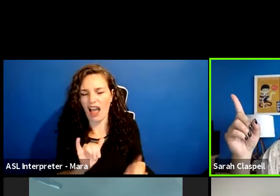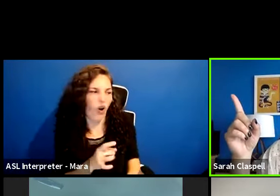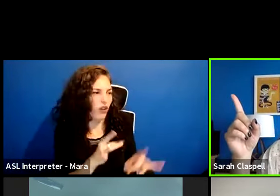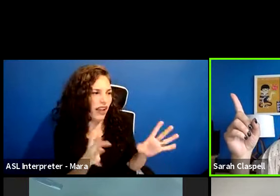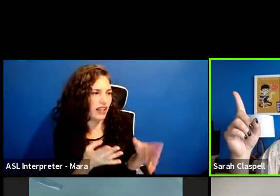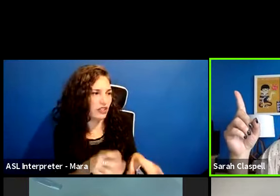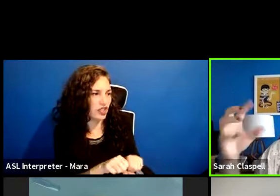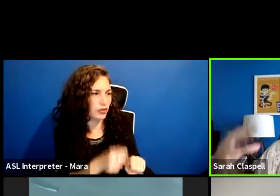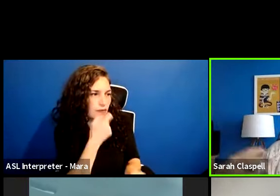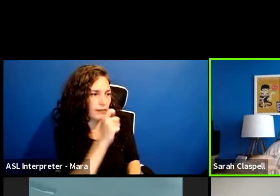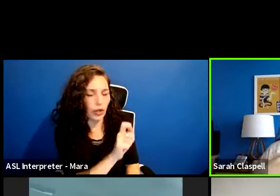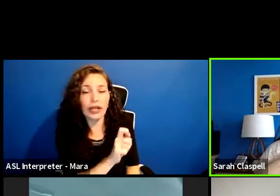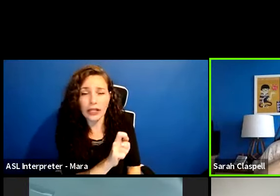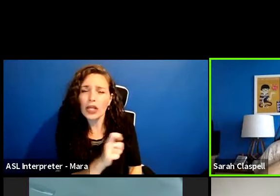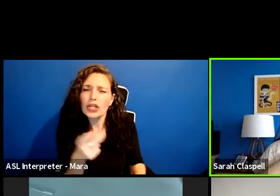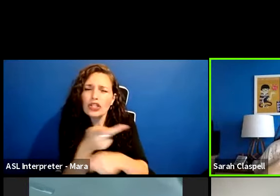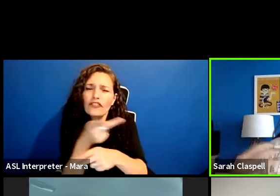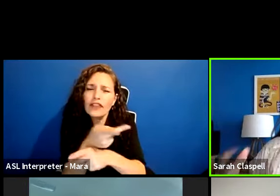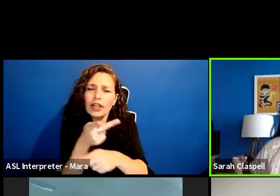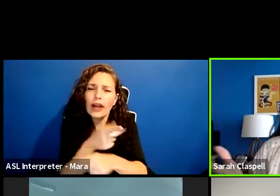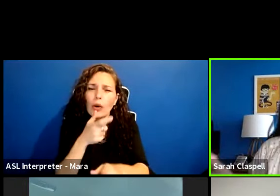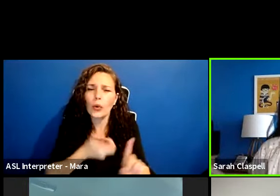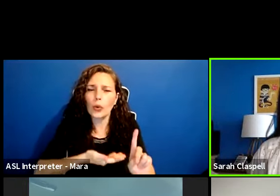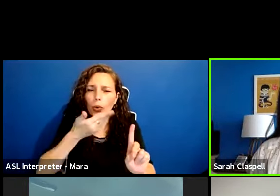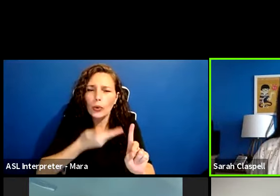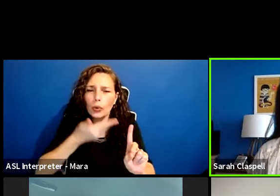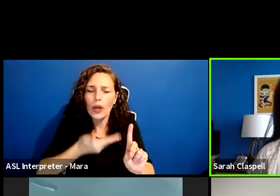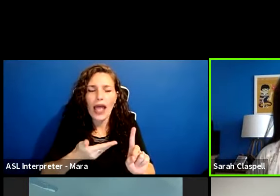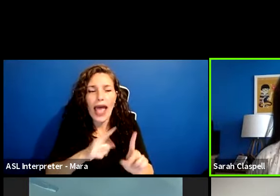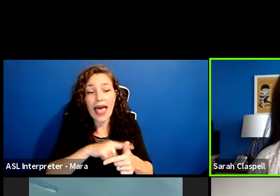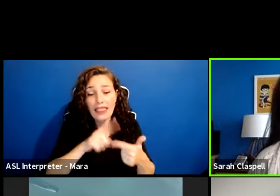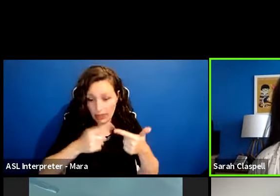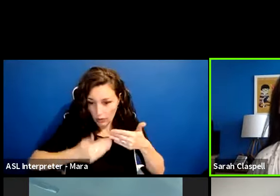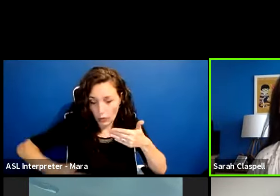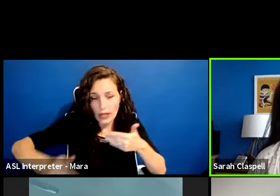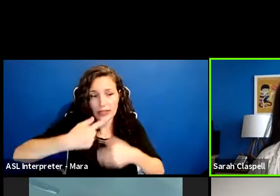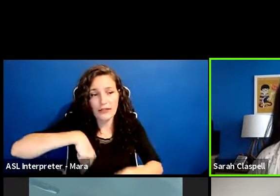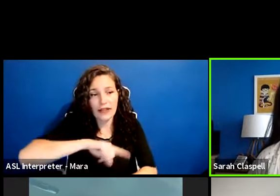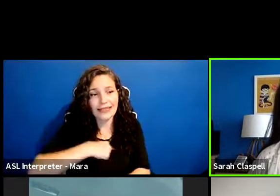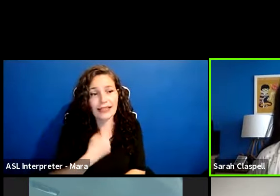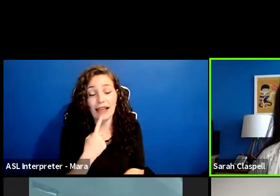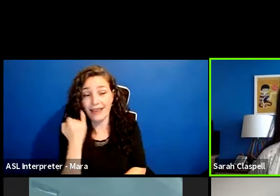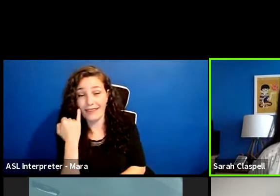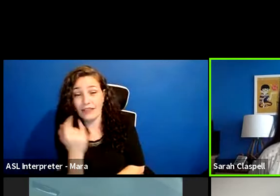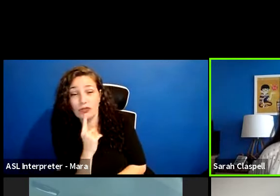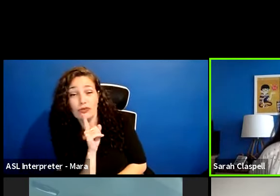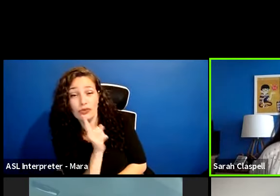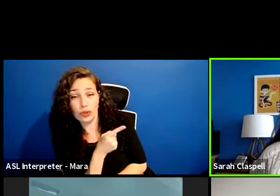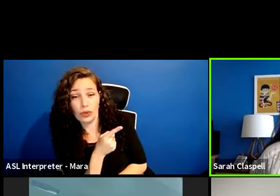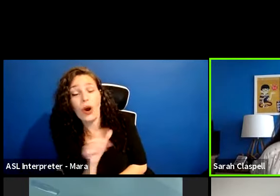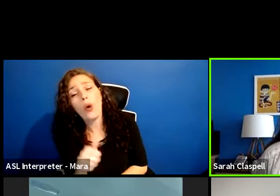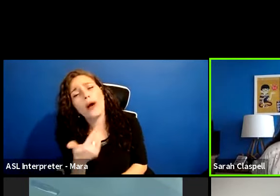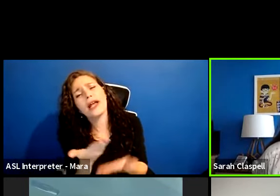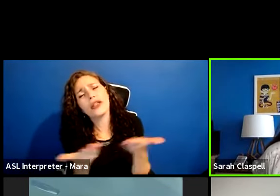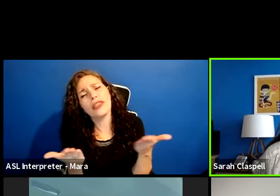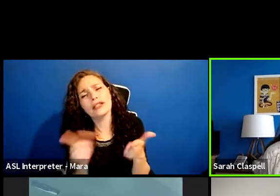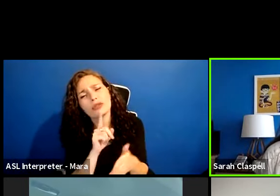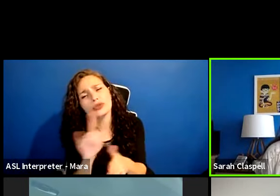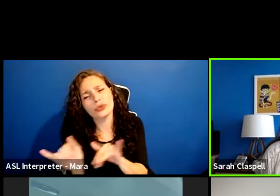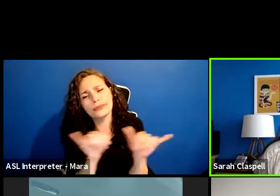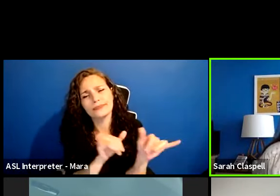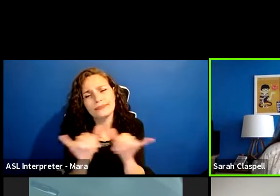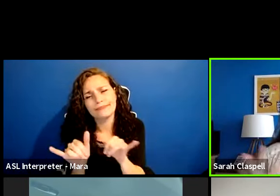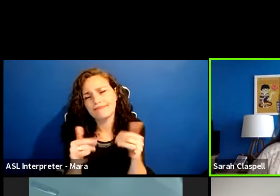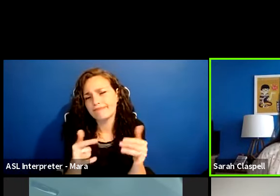shoes. Um, so figure out who this person is. And then the rest of us will say, if this is true, what else must be true about this